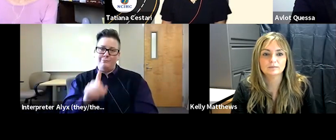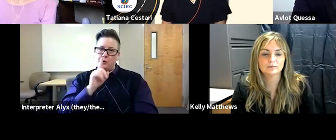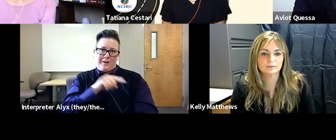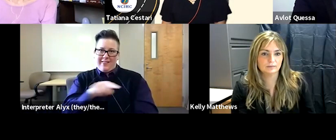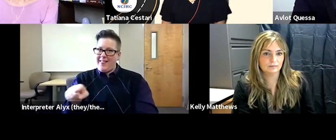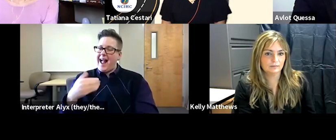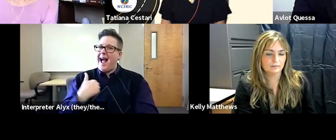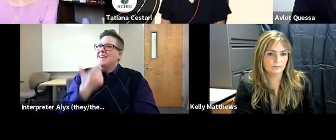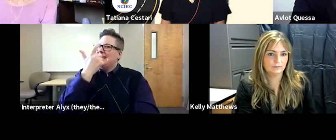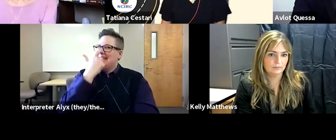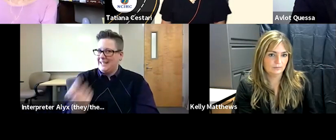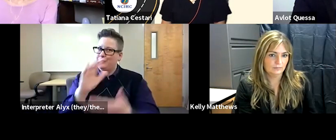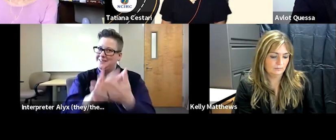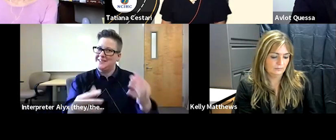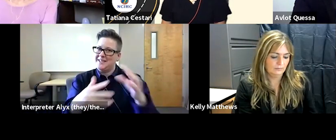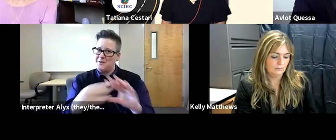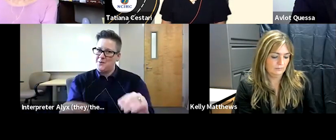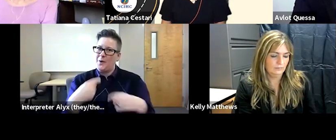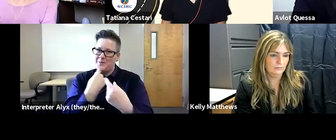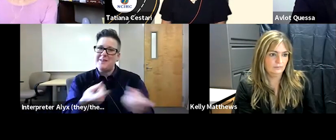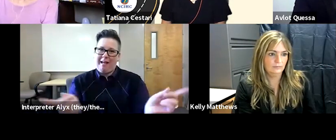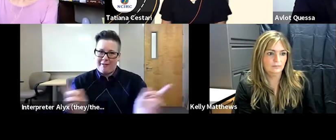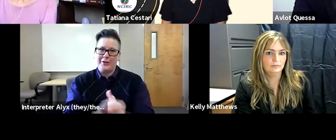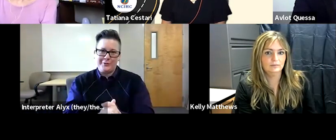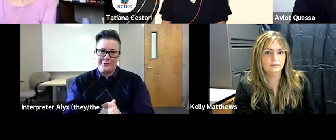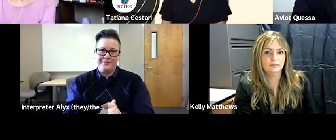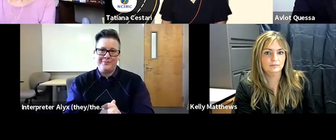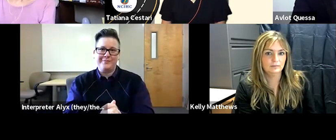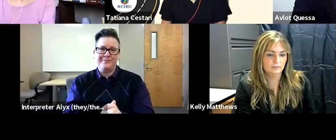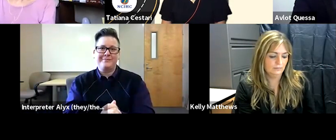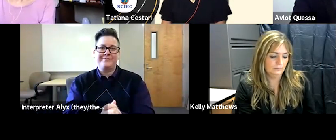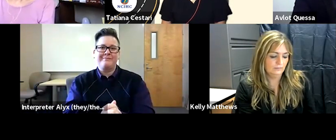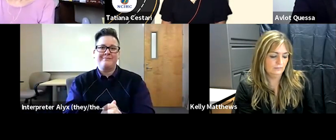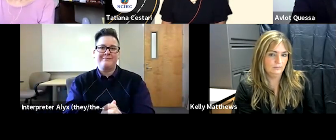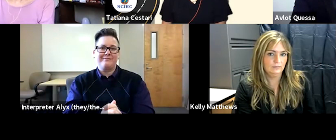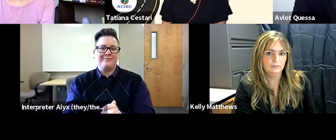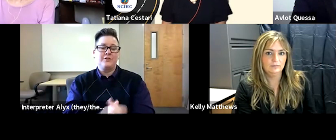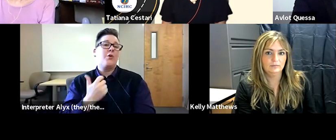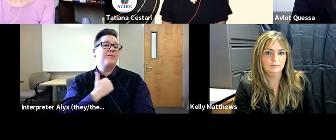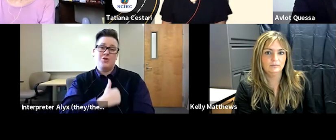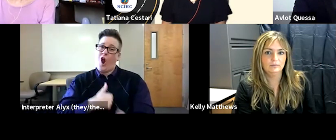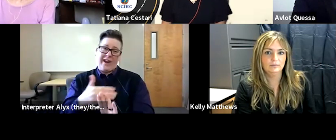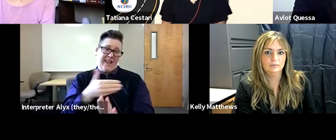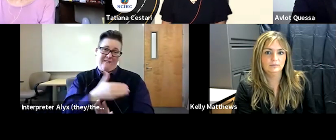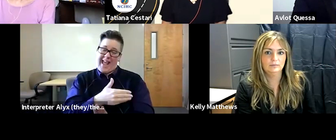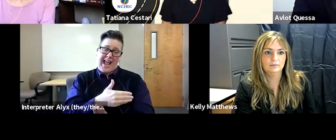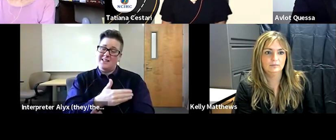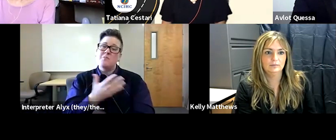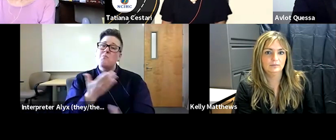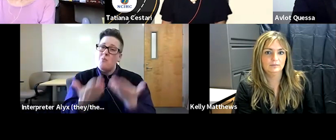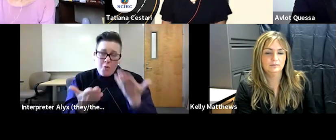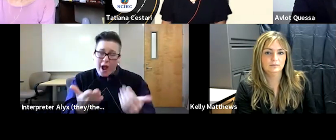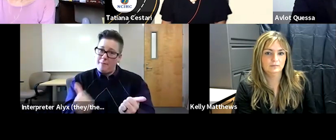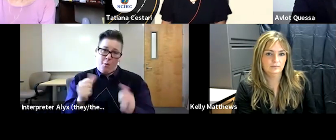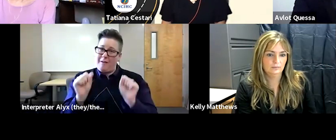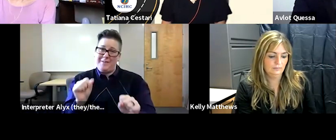very interesting stories to tell us so we apologize in advance because most likely we